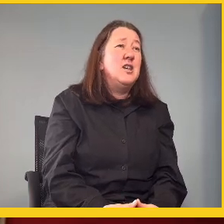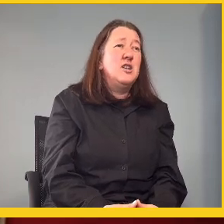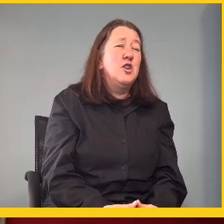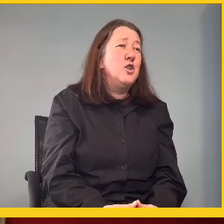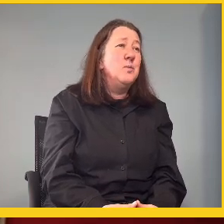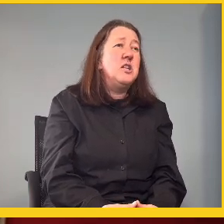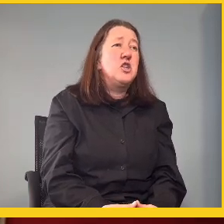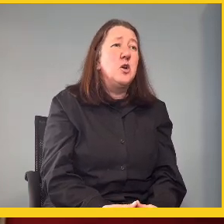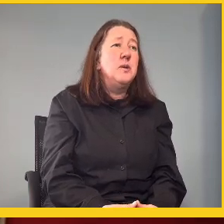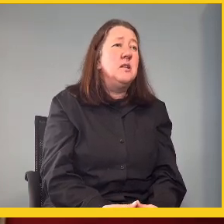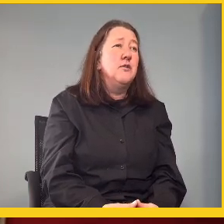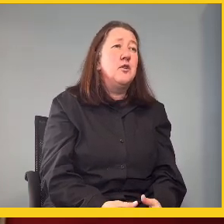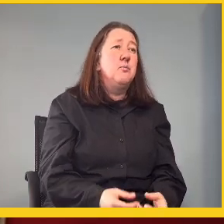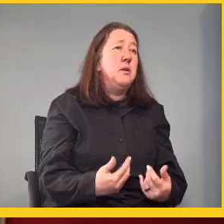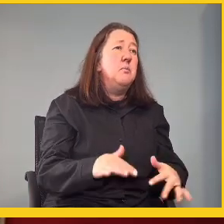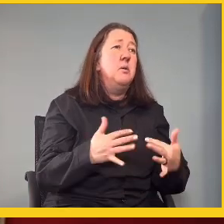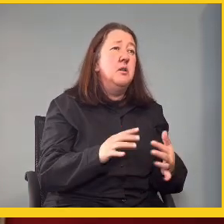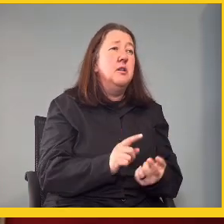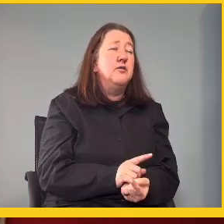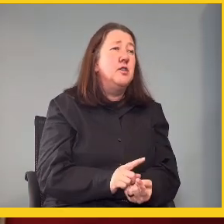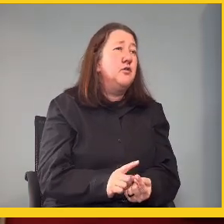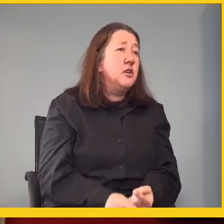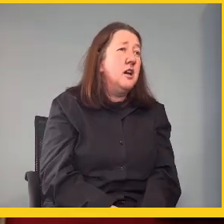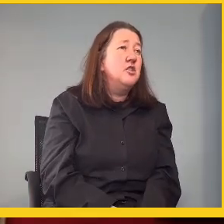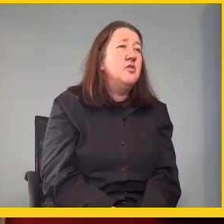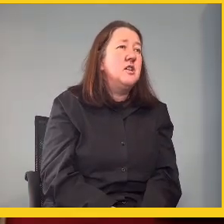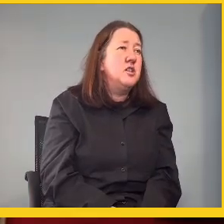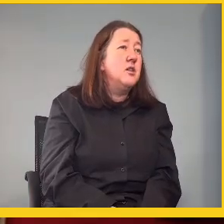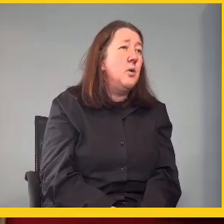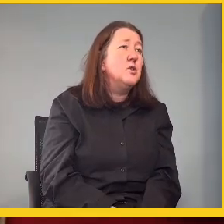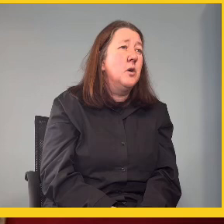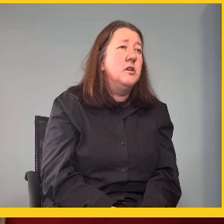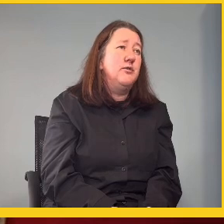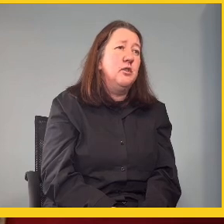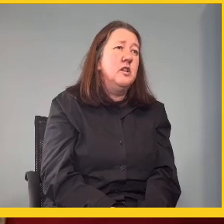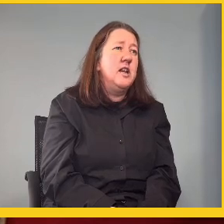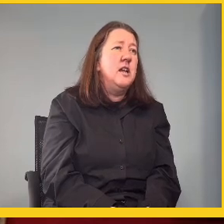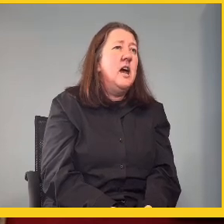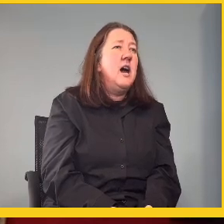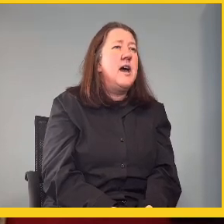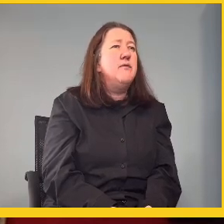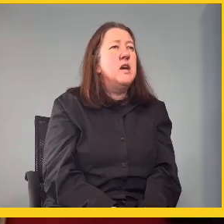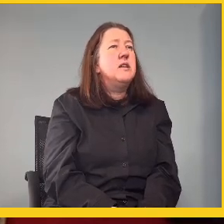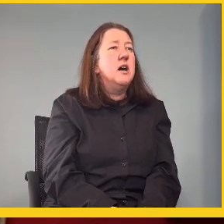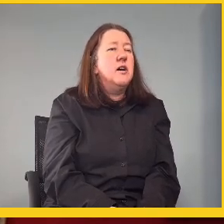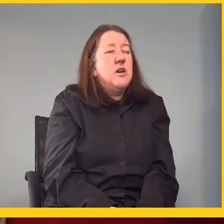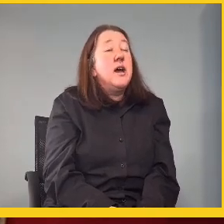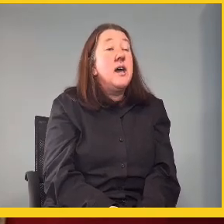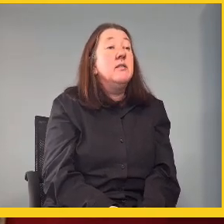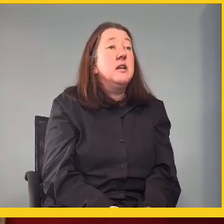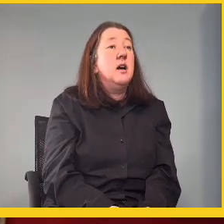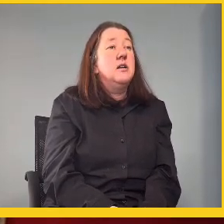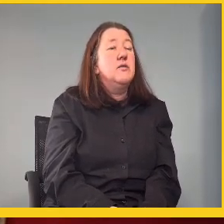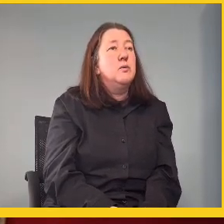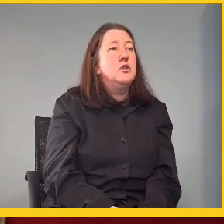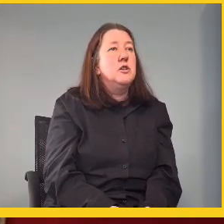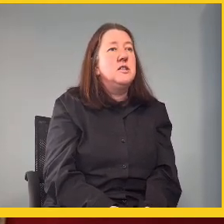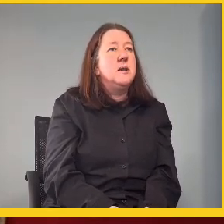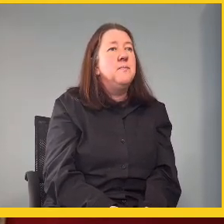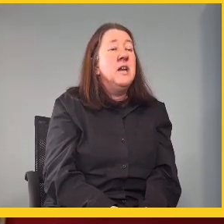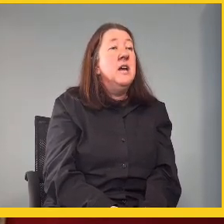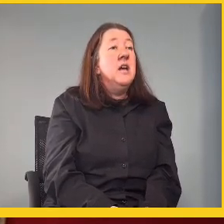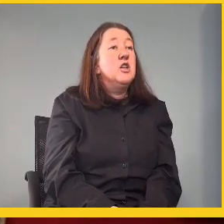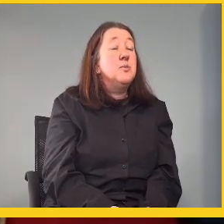and, you know, you meet so many different people of different countries, so that was wonderful. I had that kind of, I had that kind of